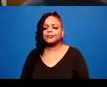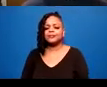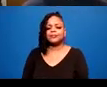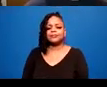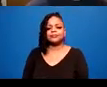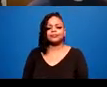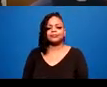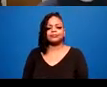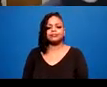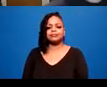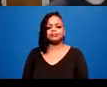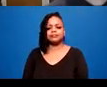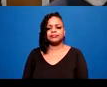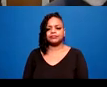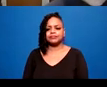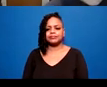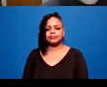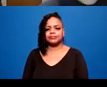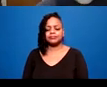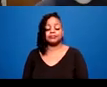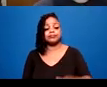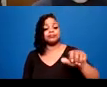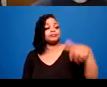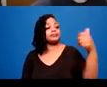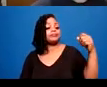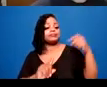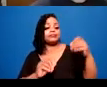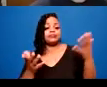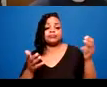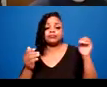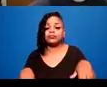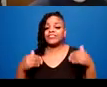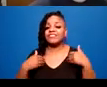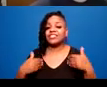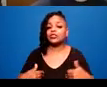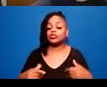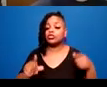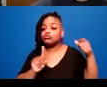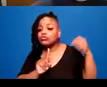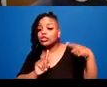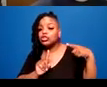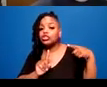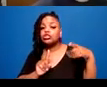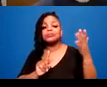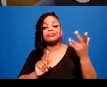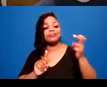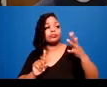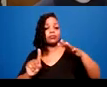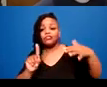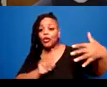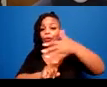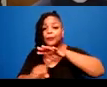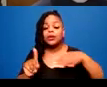other triggers may be physical or environmental, such as authority figures or